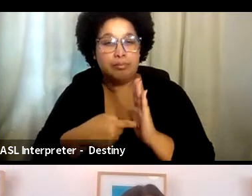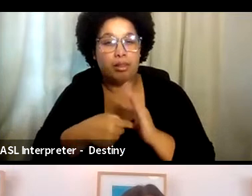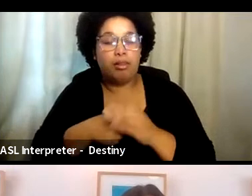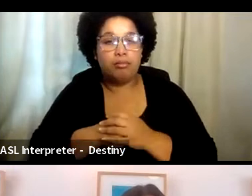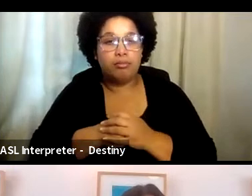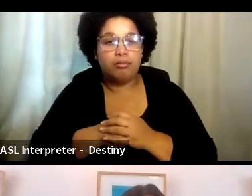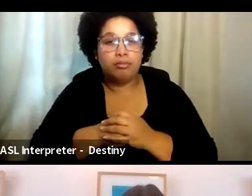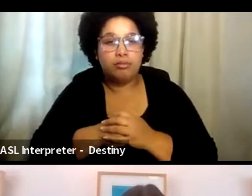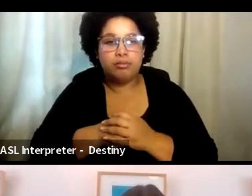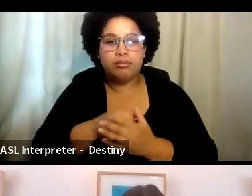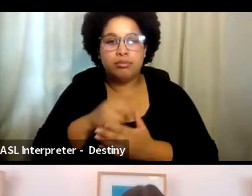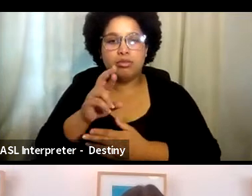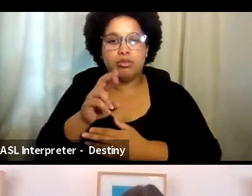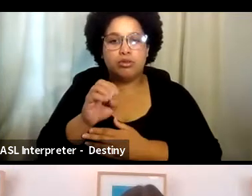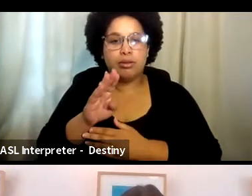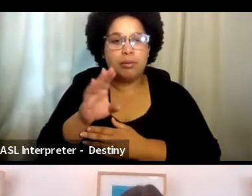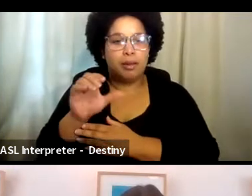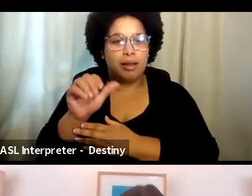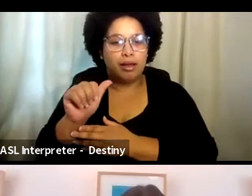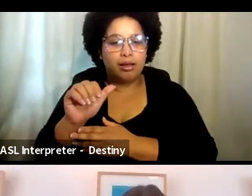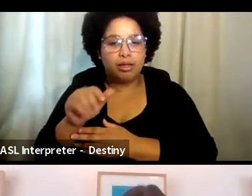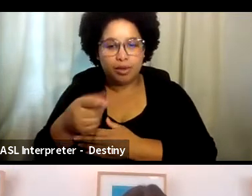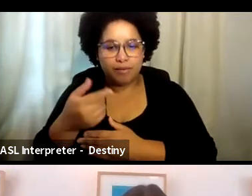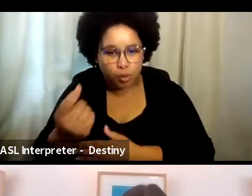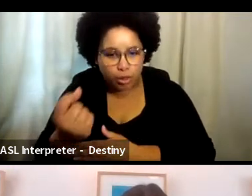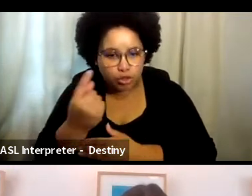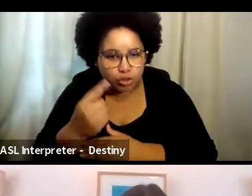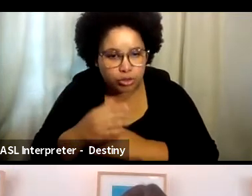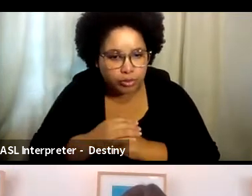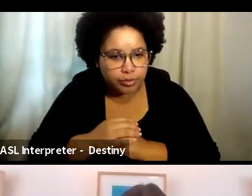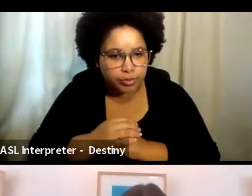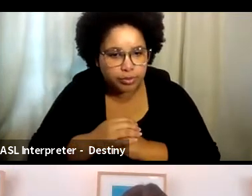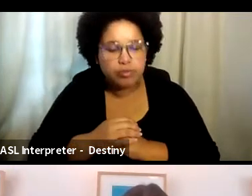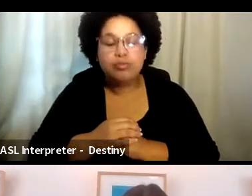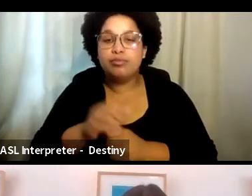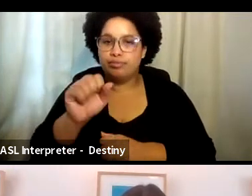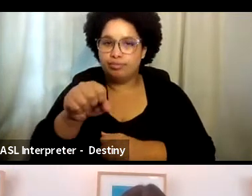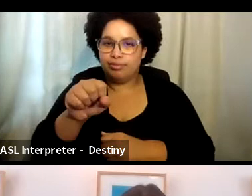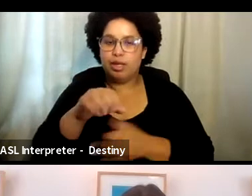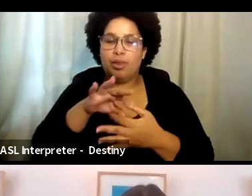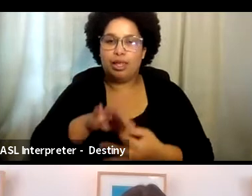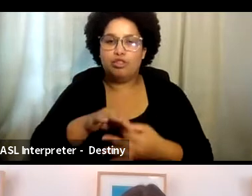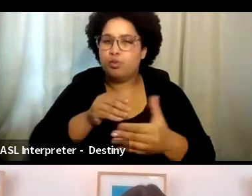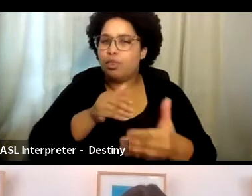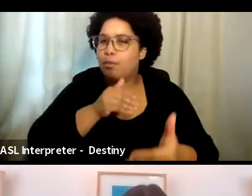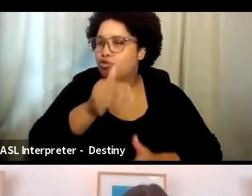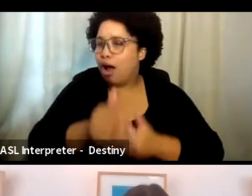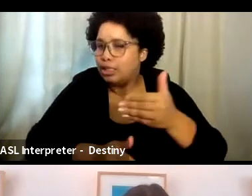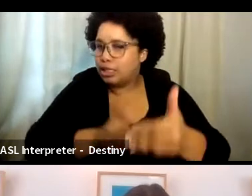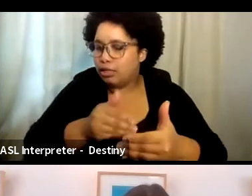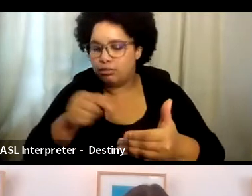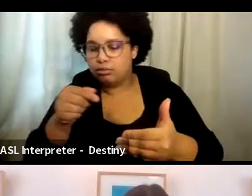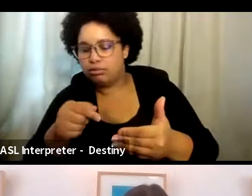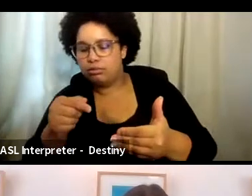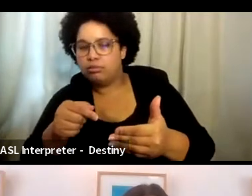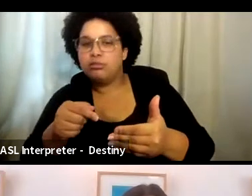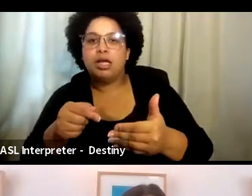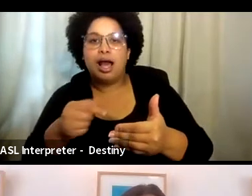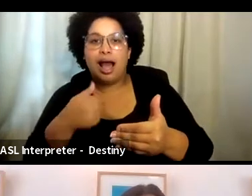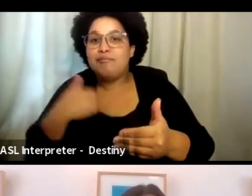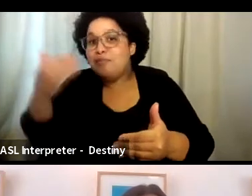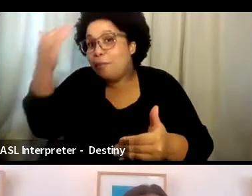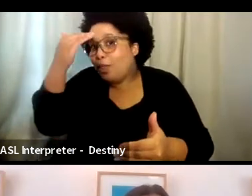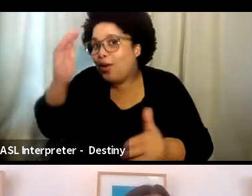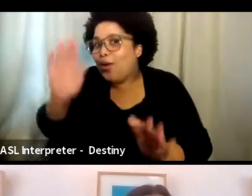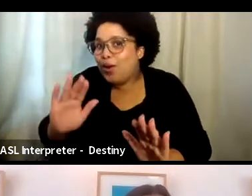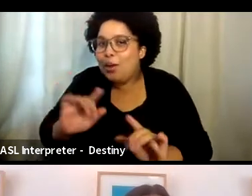Uh, Rebecca, I think you had a question. Yeah. Um, and this has to do a little bit just with the process. So, uh, and I'm familiar with it. So, but